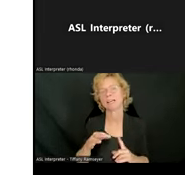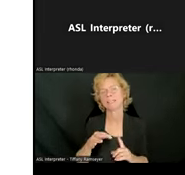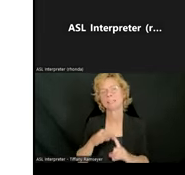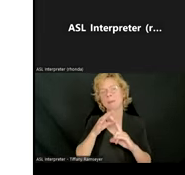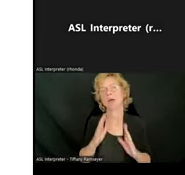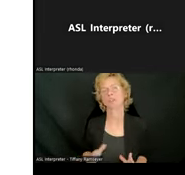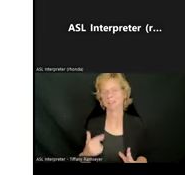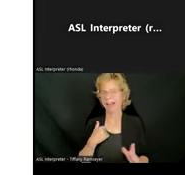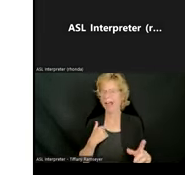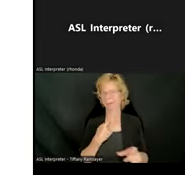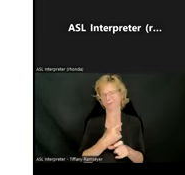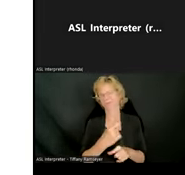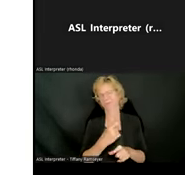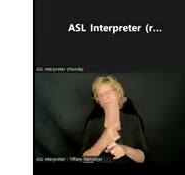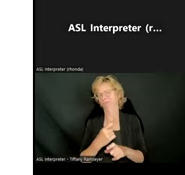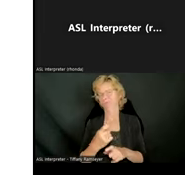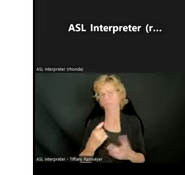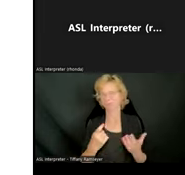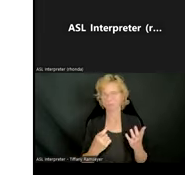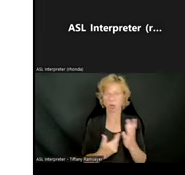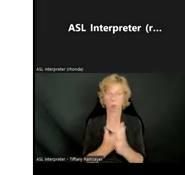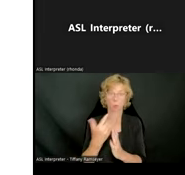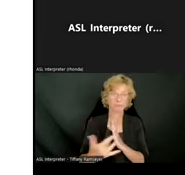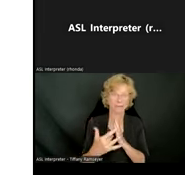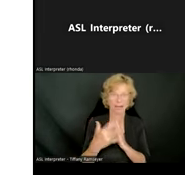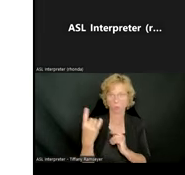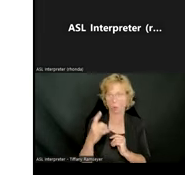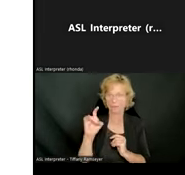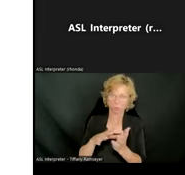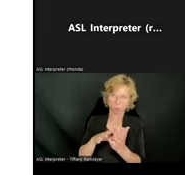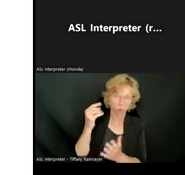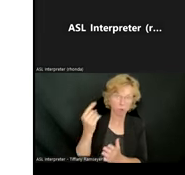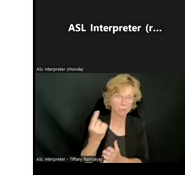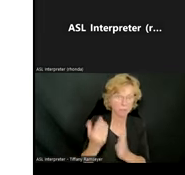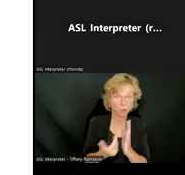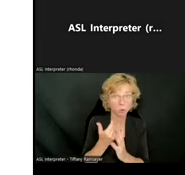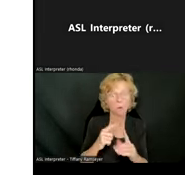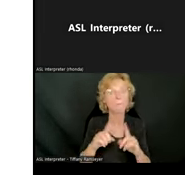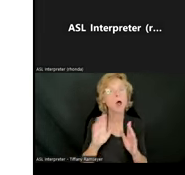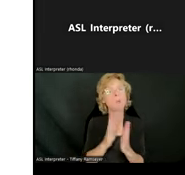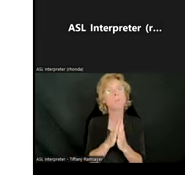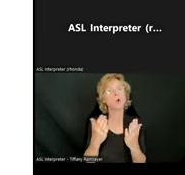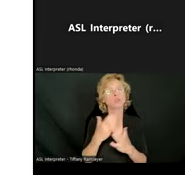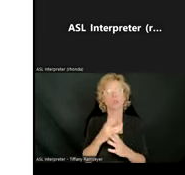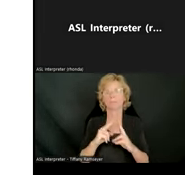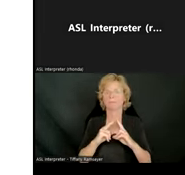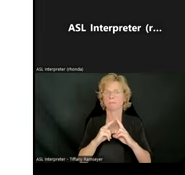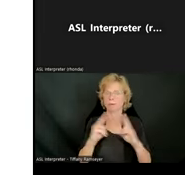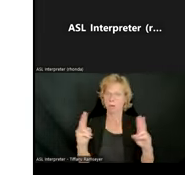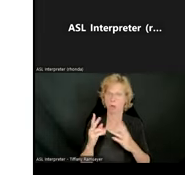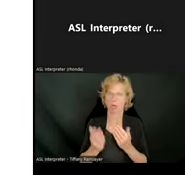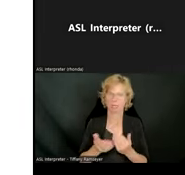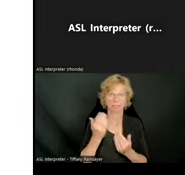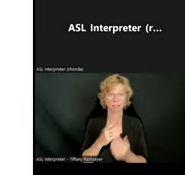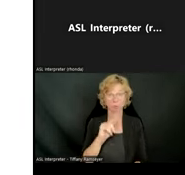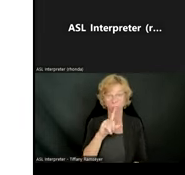learning curve, right? You have to learn something new. It's a different program. But Bookshare makes it really easy. Their tools and